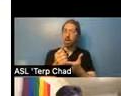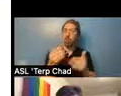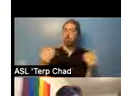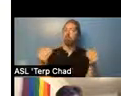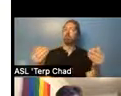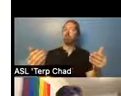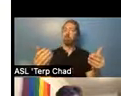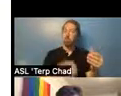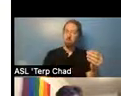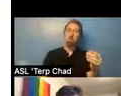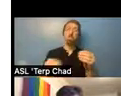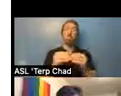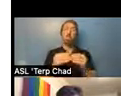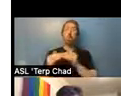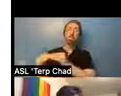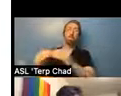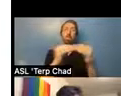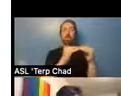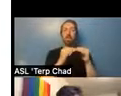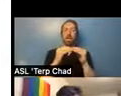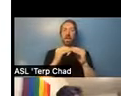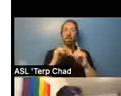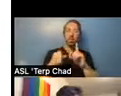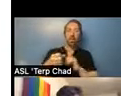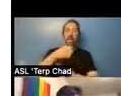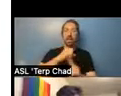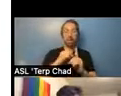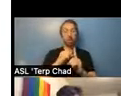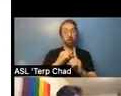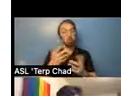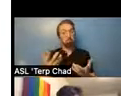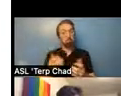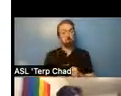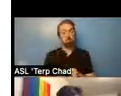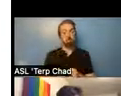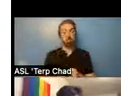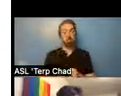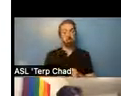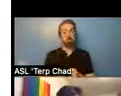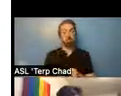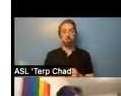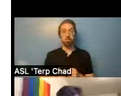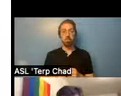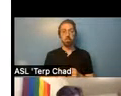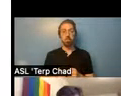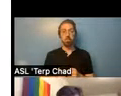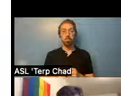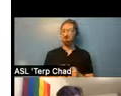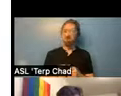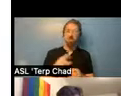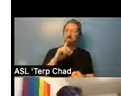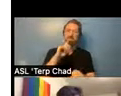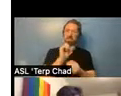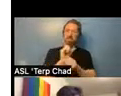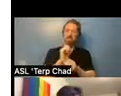society, right? Um, the support of housing tenant community has not been incorporated, uh, has not been incorporated into or